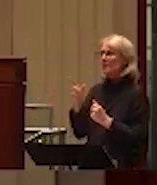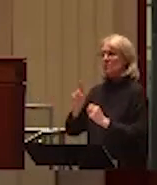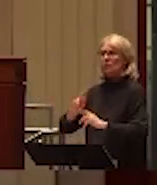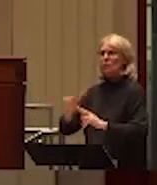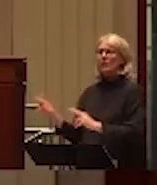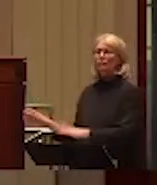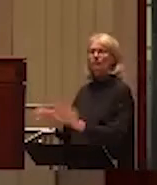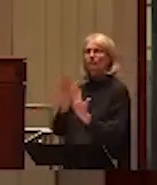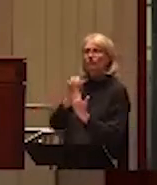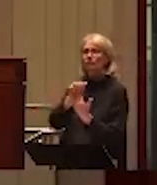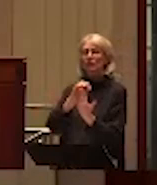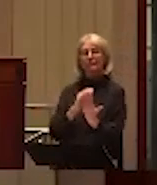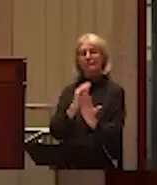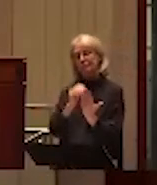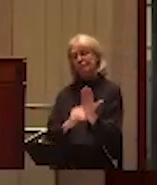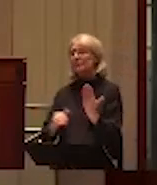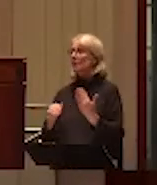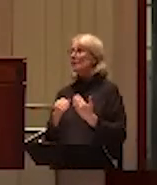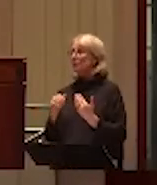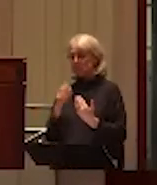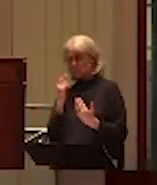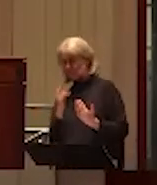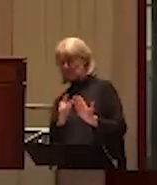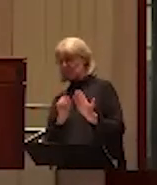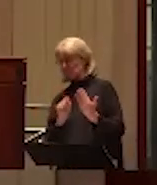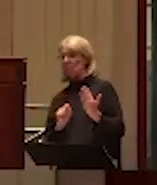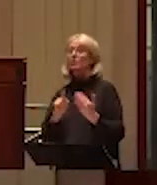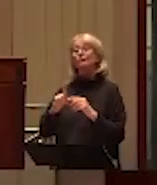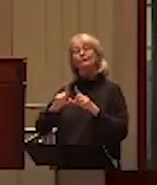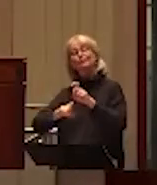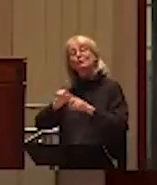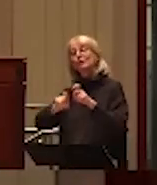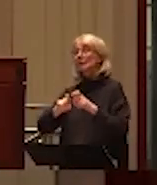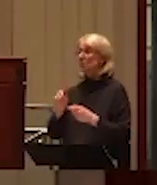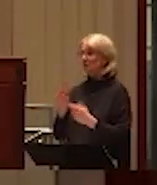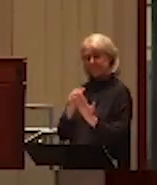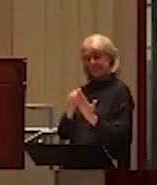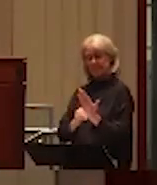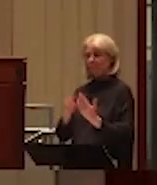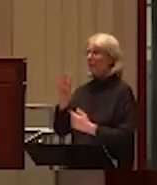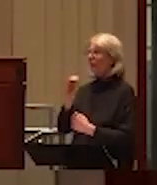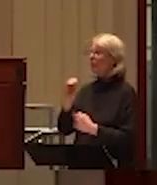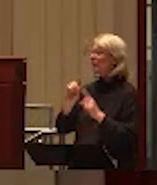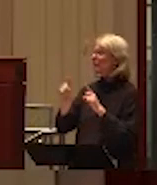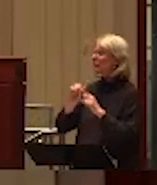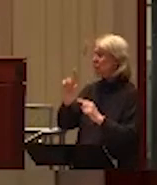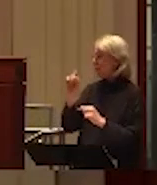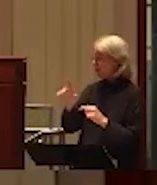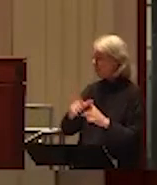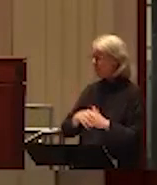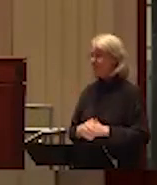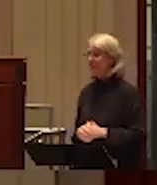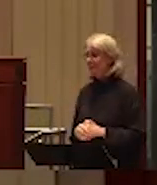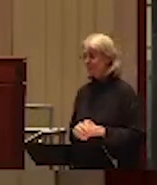that they asked. And they asked everybody who they, when they identified those types of injuries. And it was about a 40 question questionnaire. And it's,